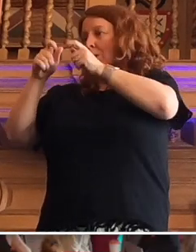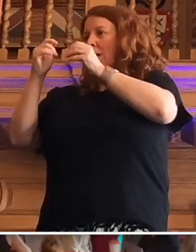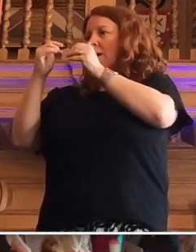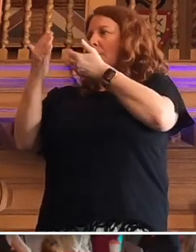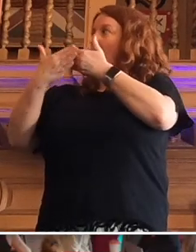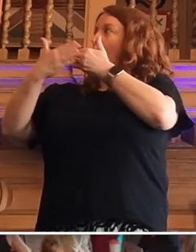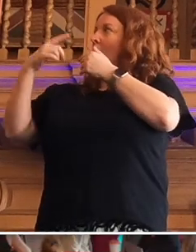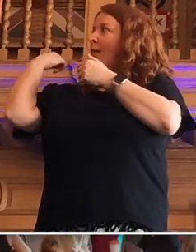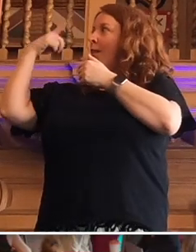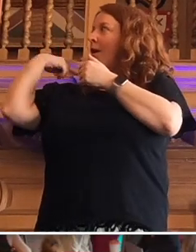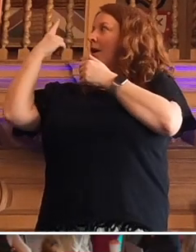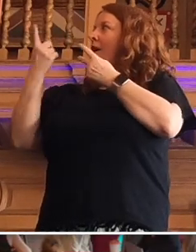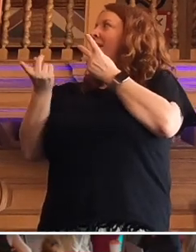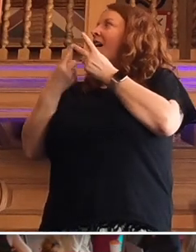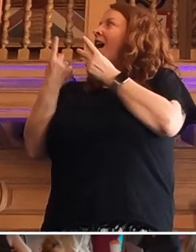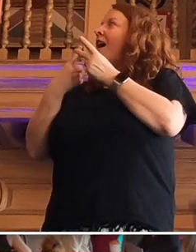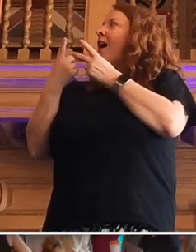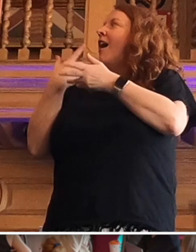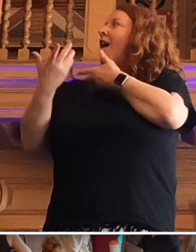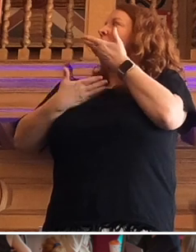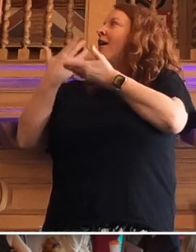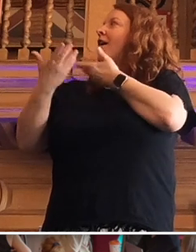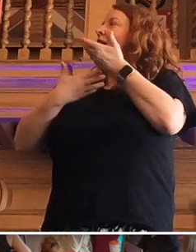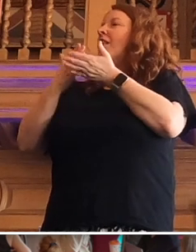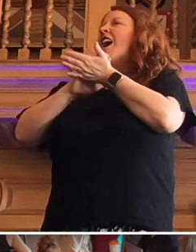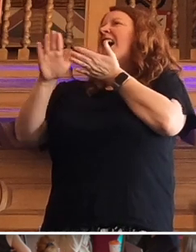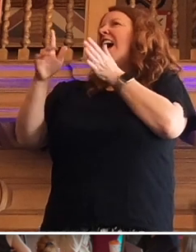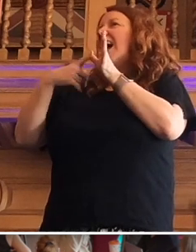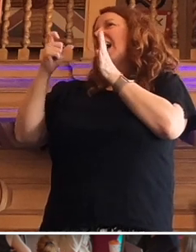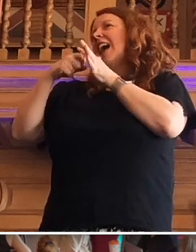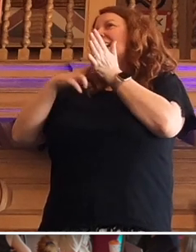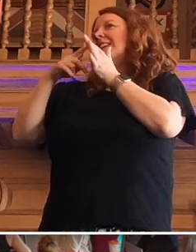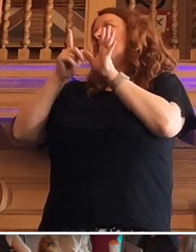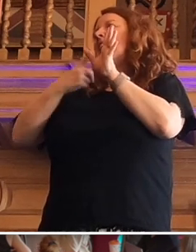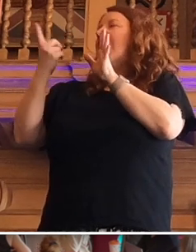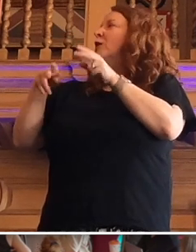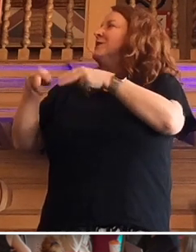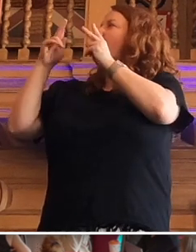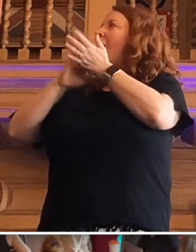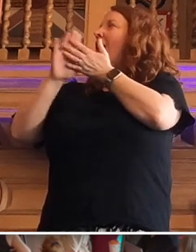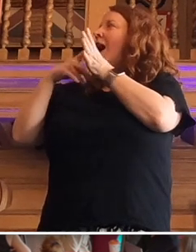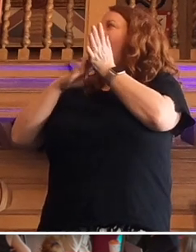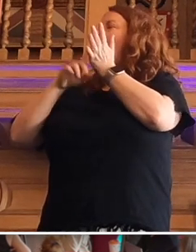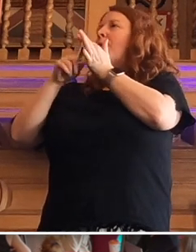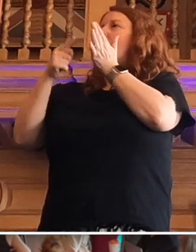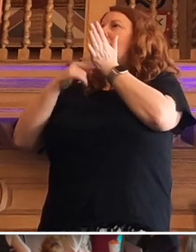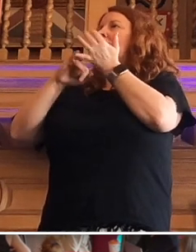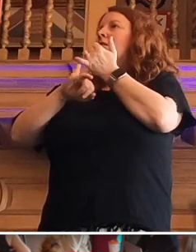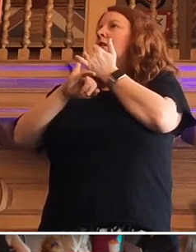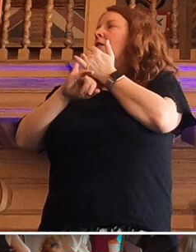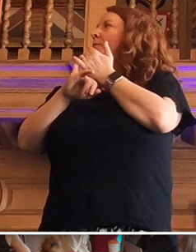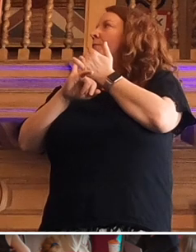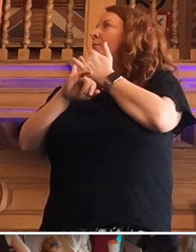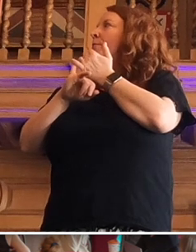And another kind of explanation in places like Hackney and Tower Hamlets in East London, there are a lot of poor kids around.